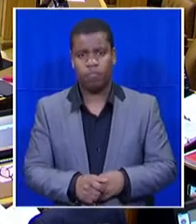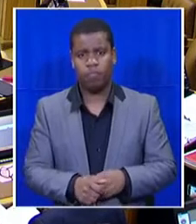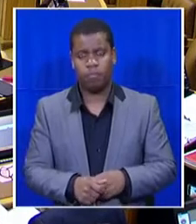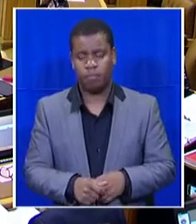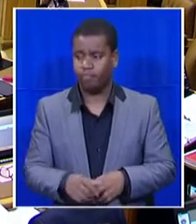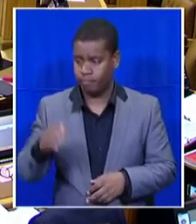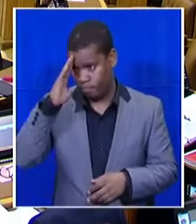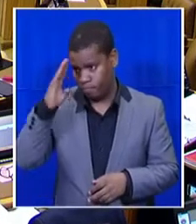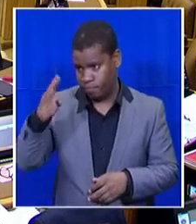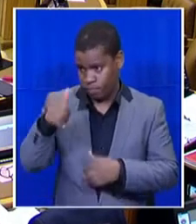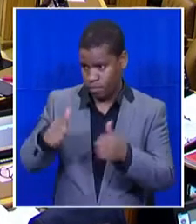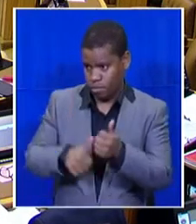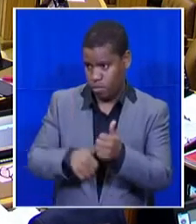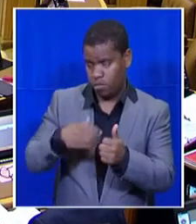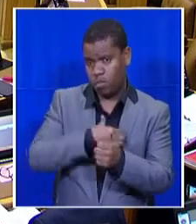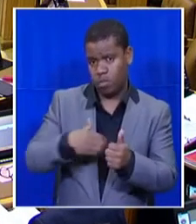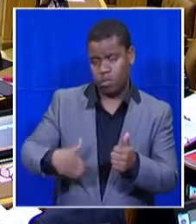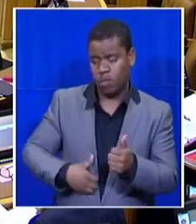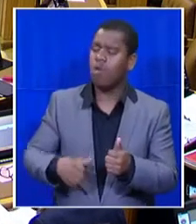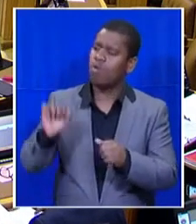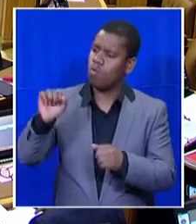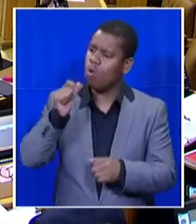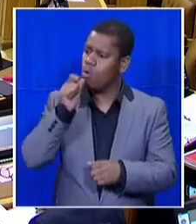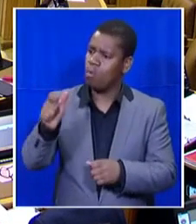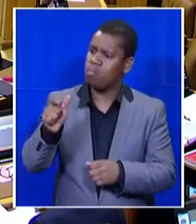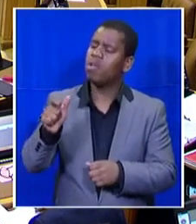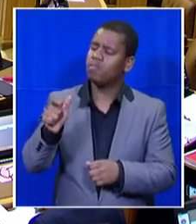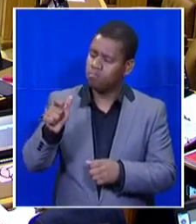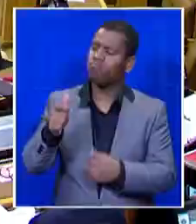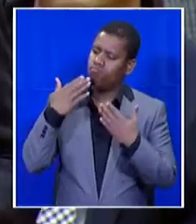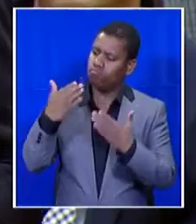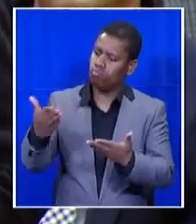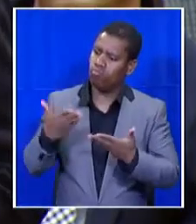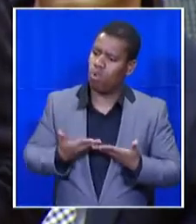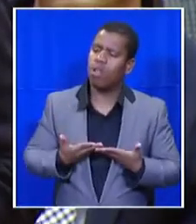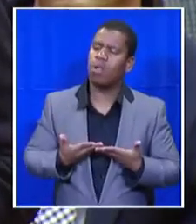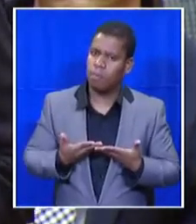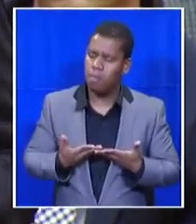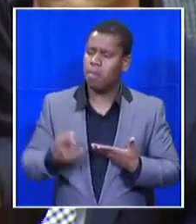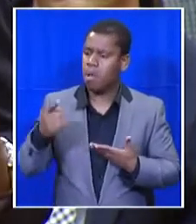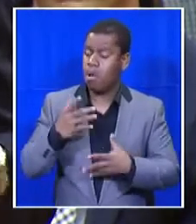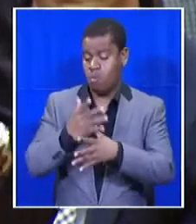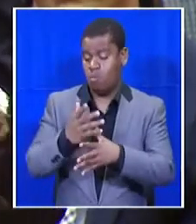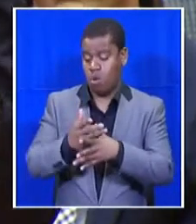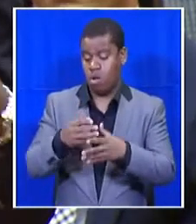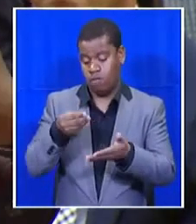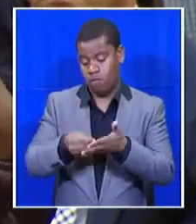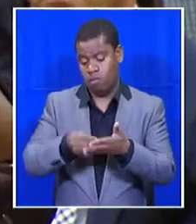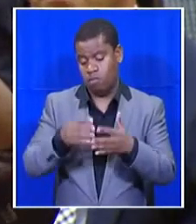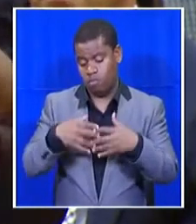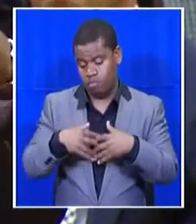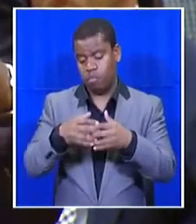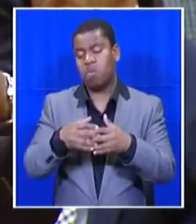I think I want to welcome your remarks on the fact that some of the work of setting up this fund was designed